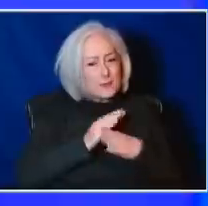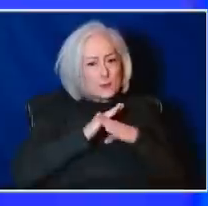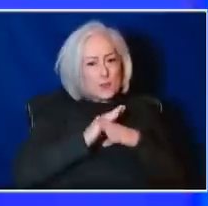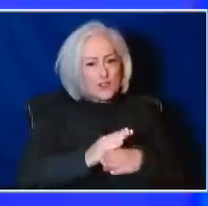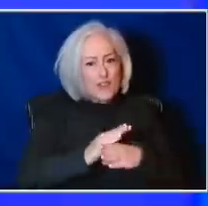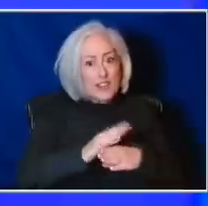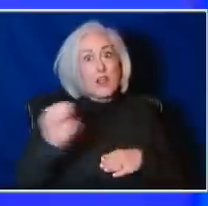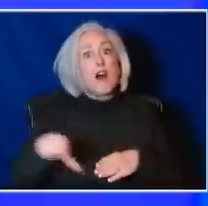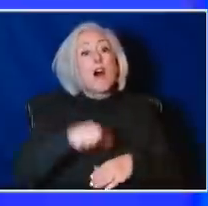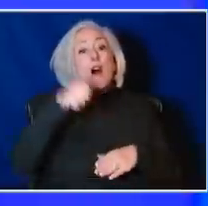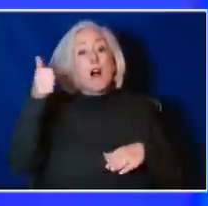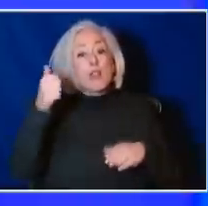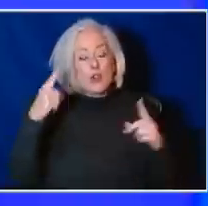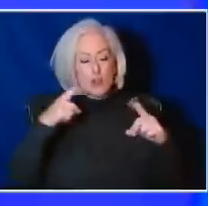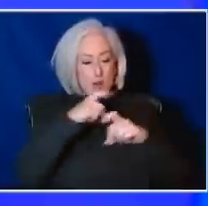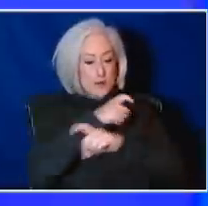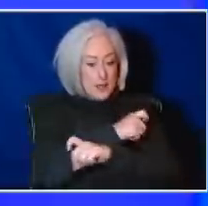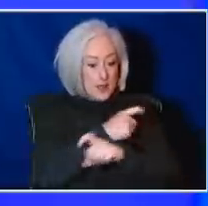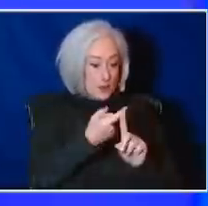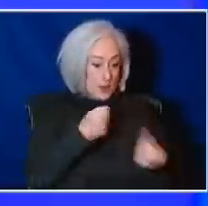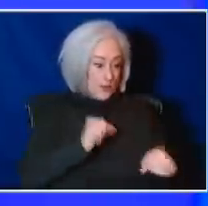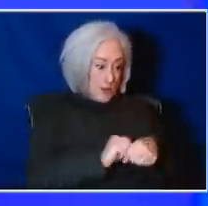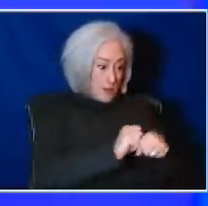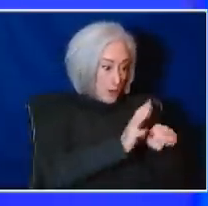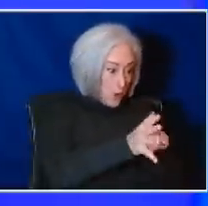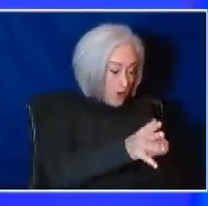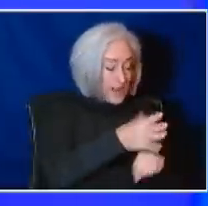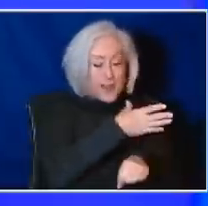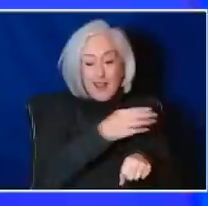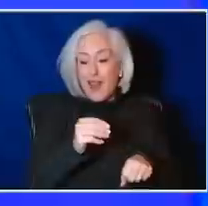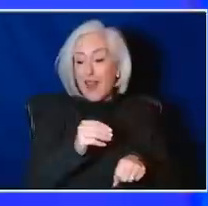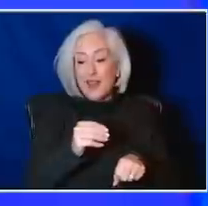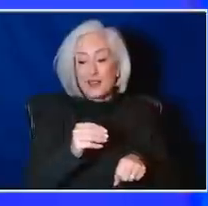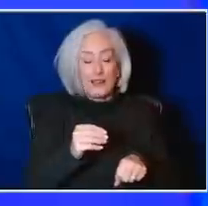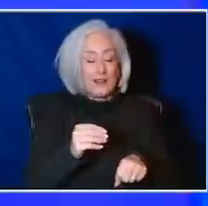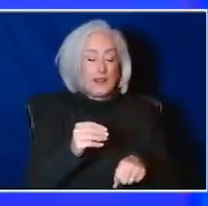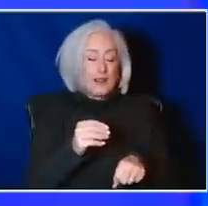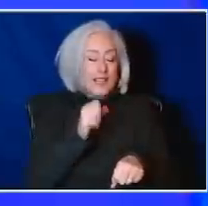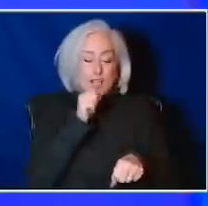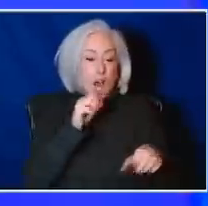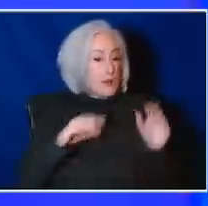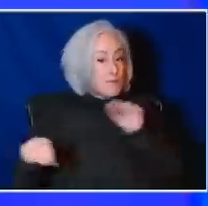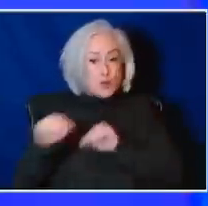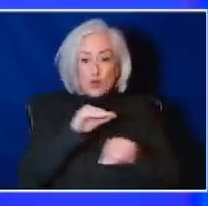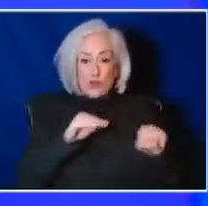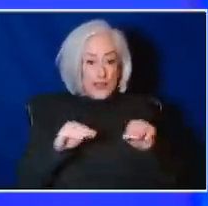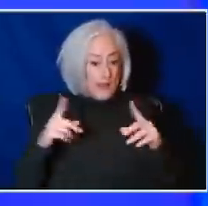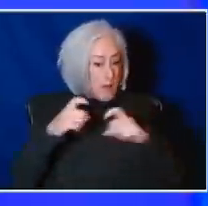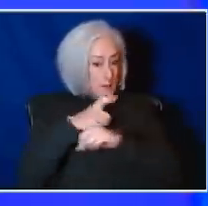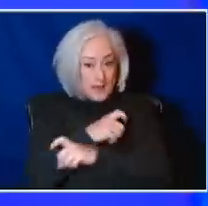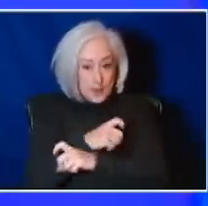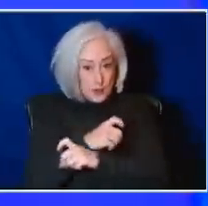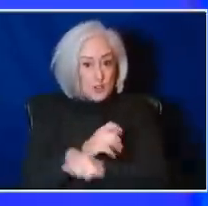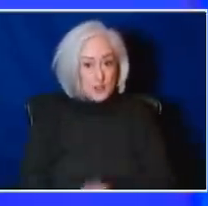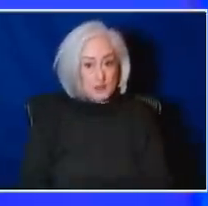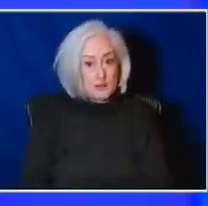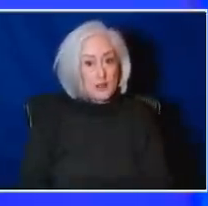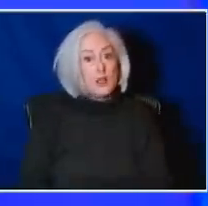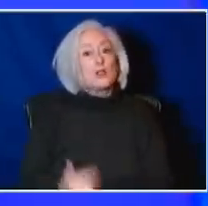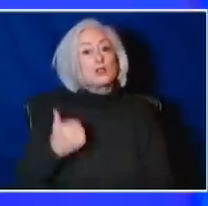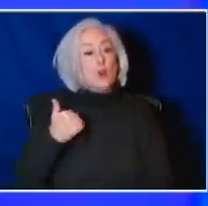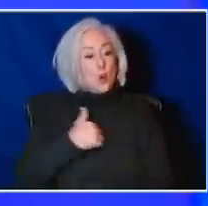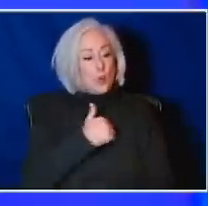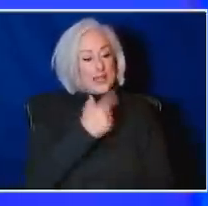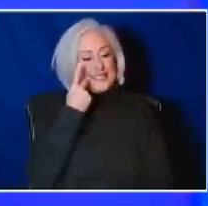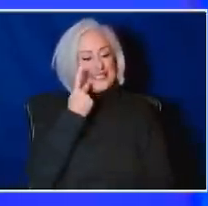complications, both of the COVID and just of the not moving. And so, so we are seeing, frankly, more people